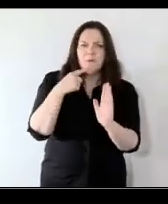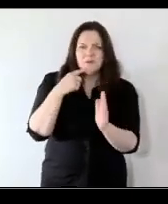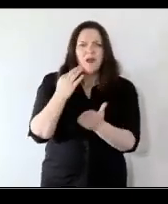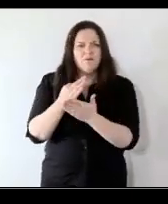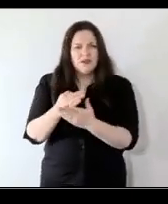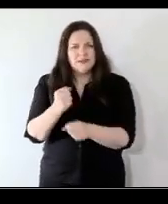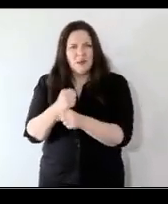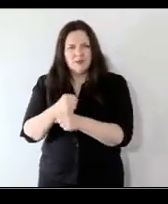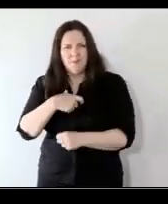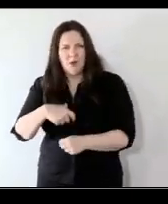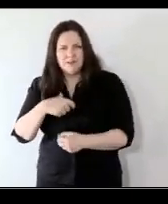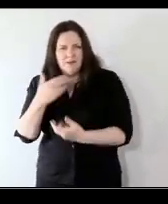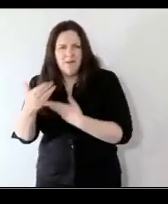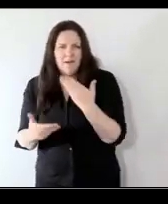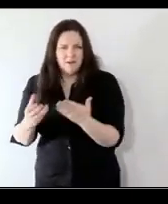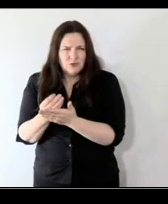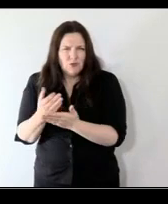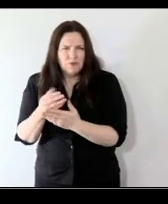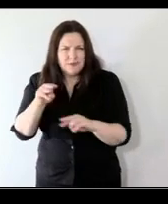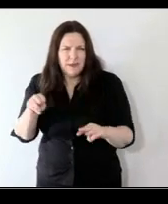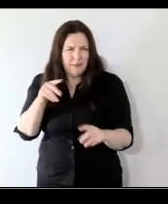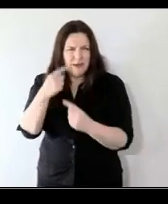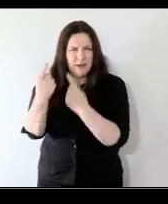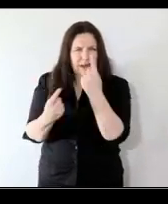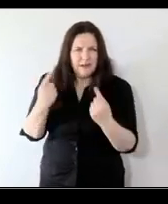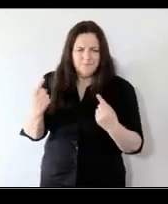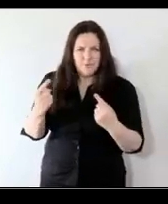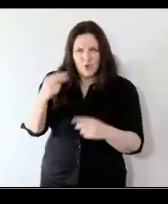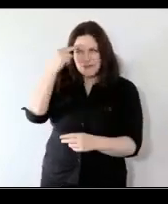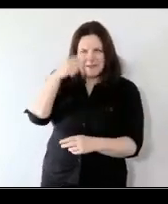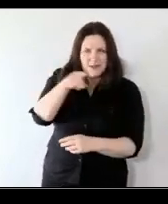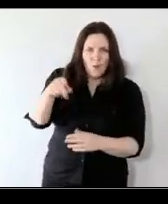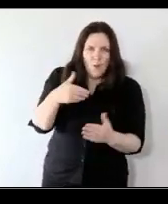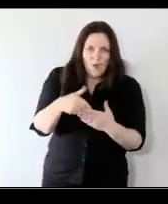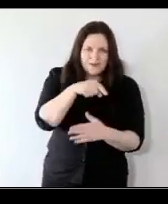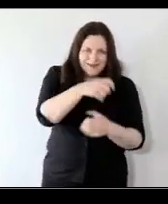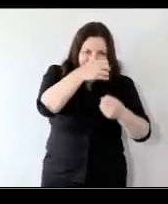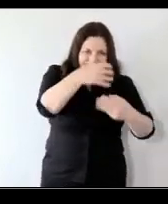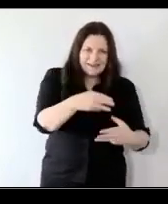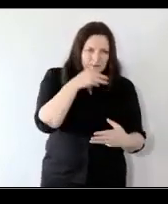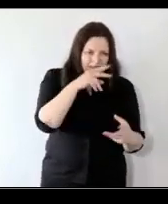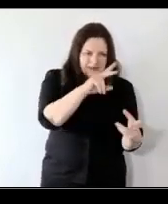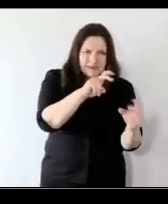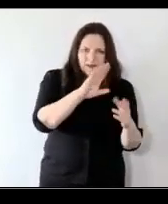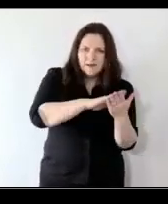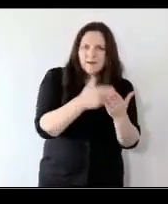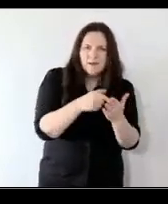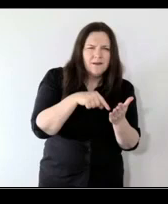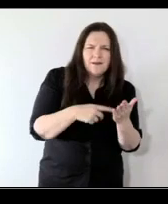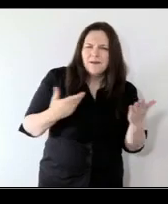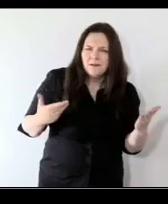narratives it's stories it's understanding what what those statistics tell you um